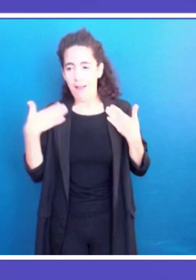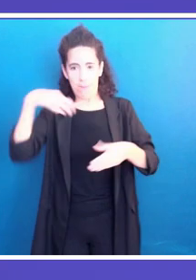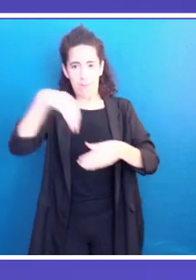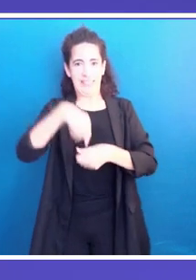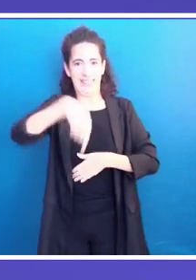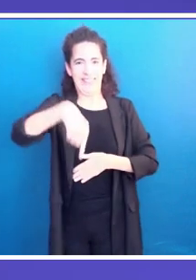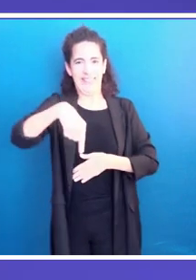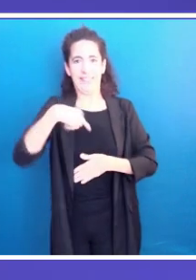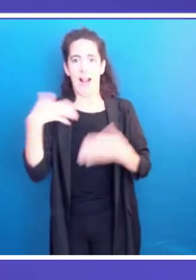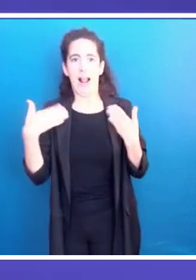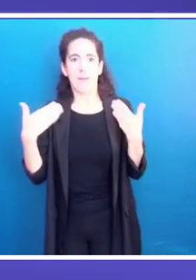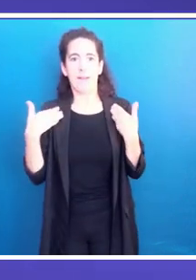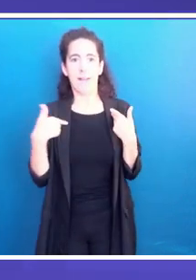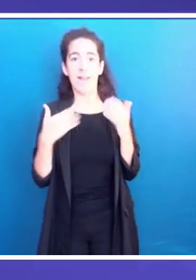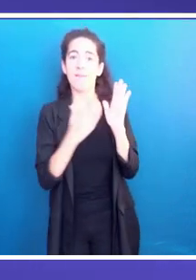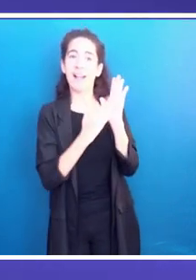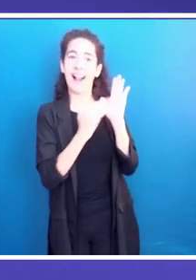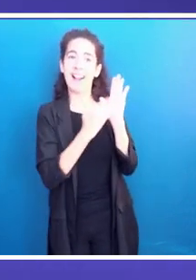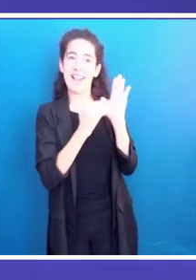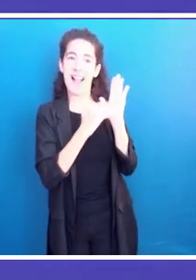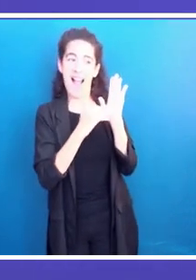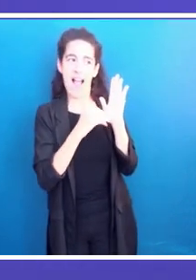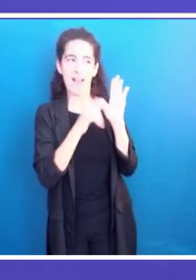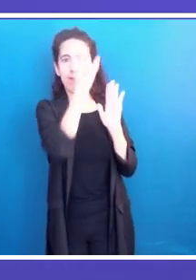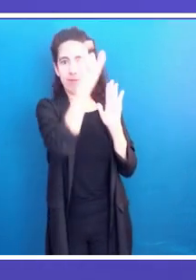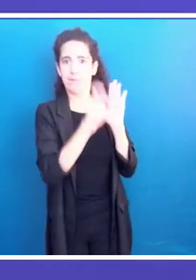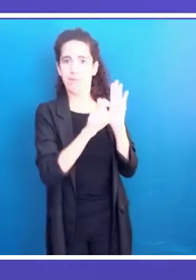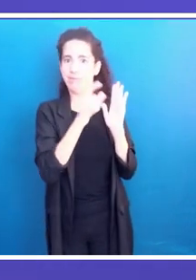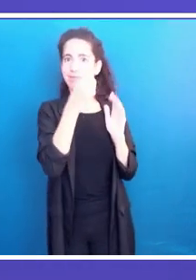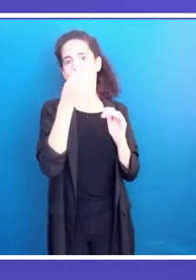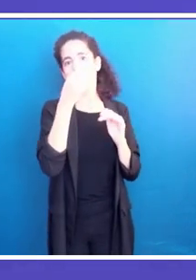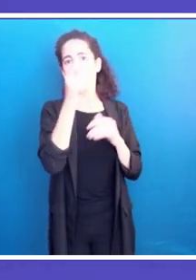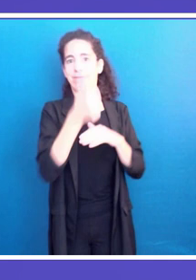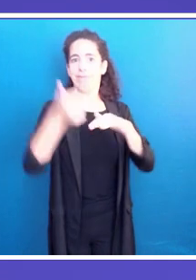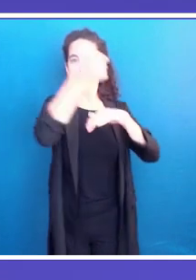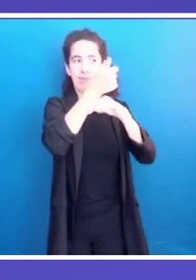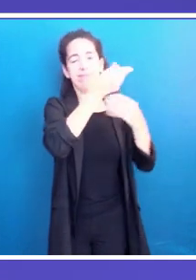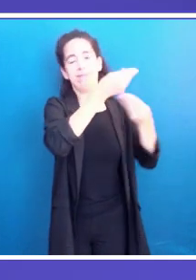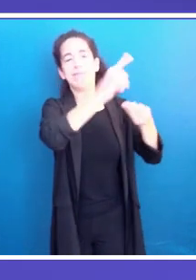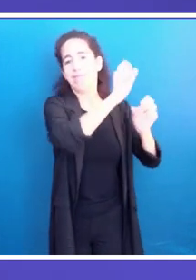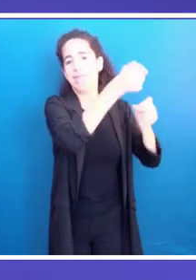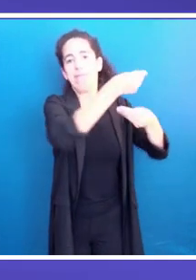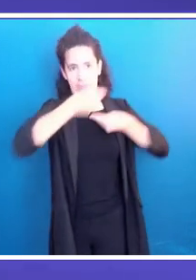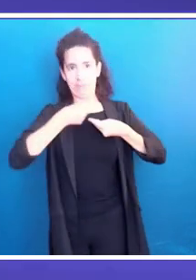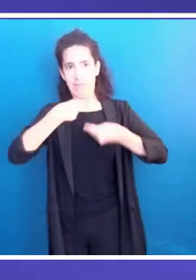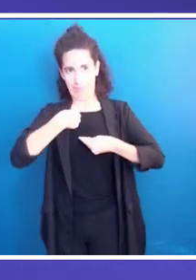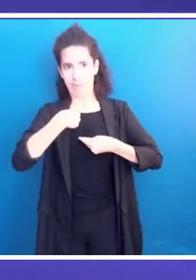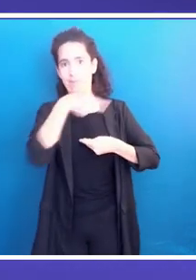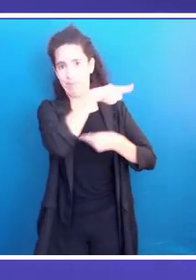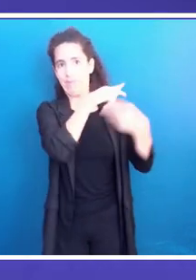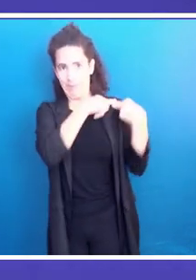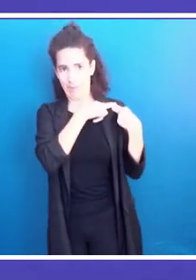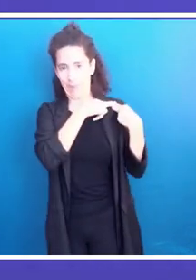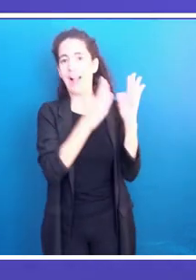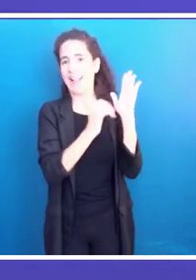view and the vision of a female in a city such as Marseille, one of the big cities in France. And as you know, in France today, big